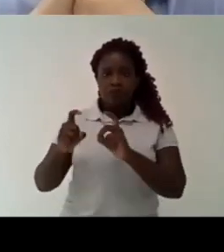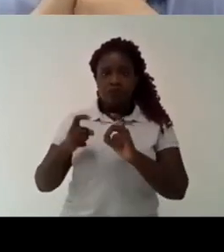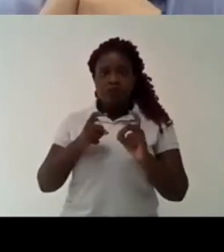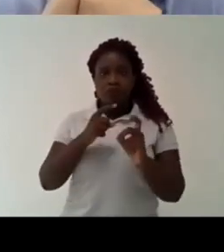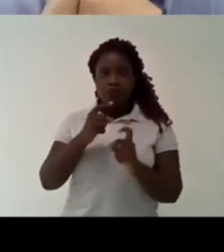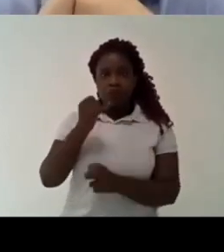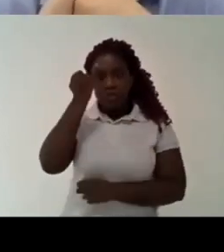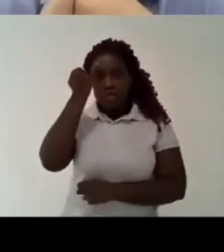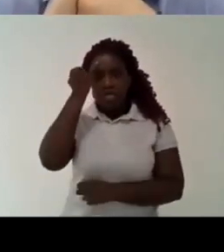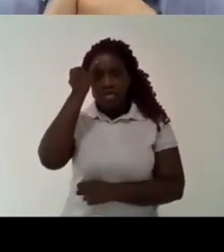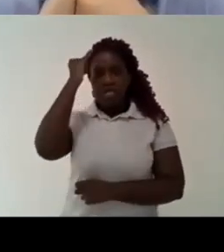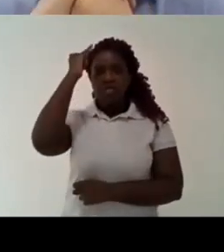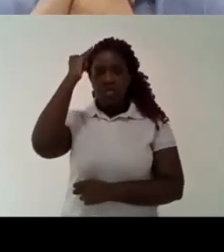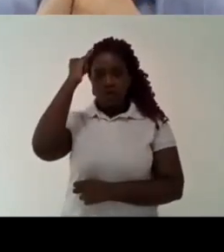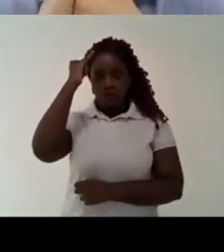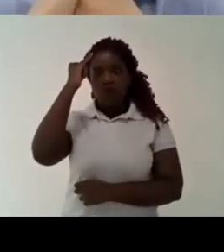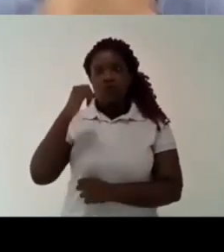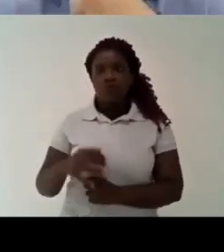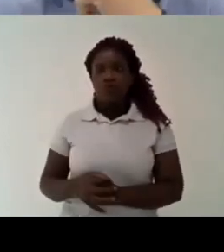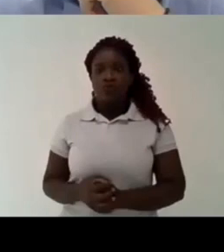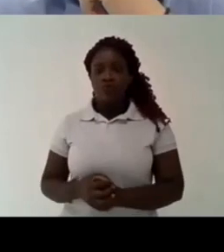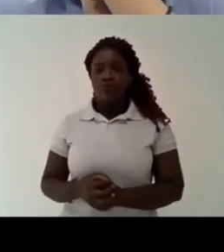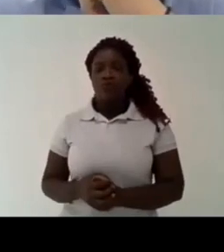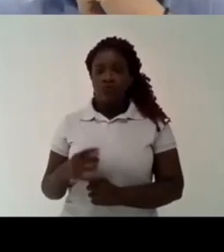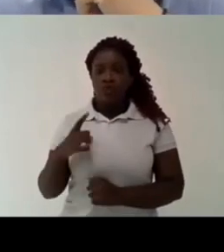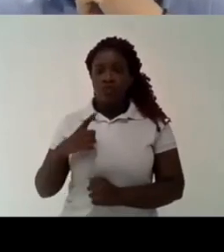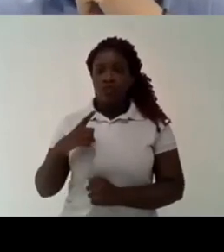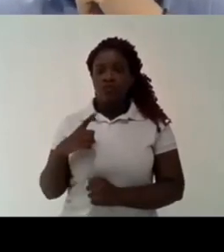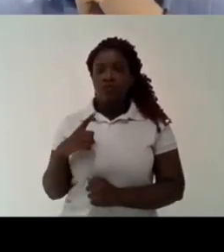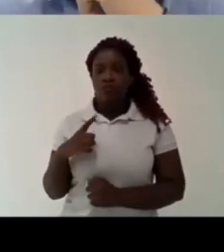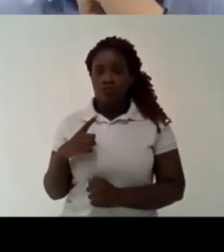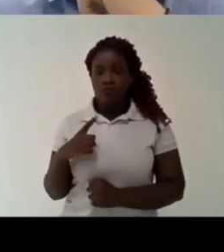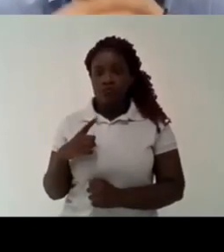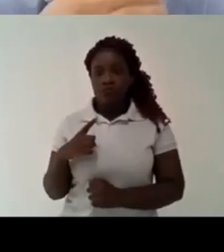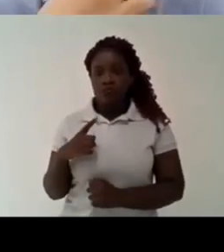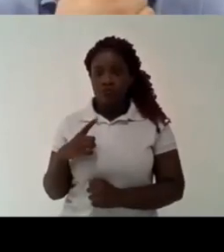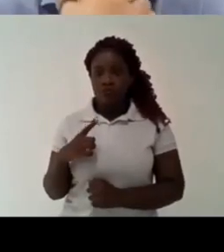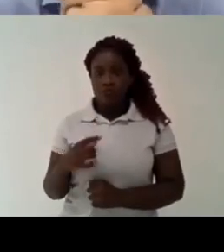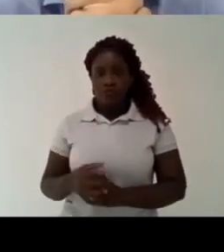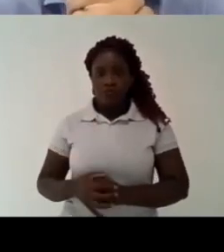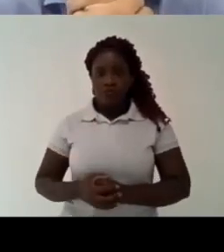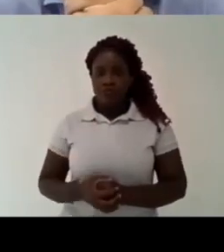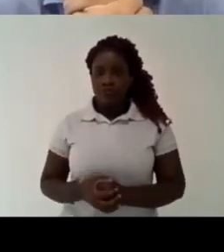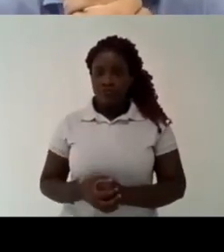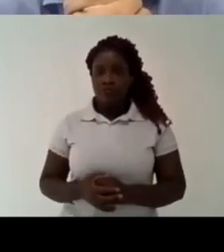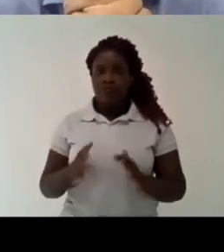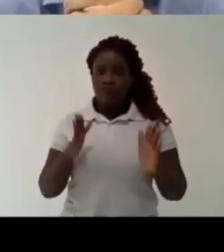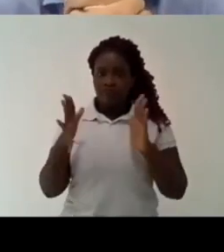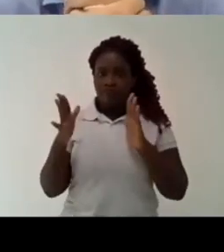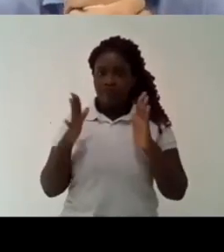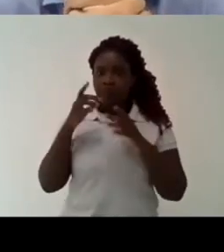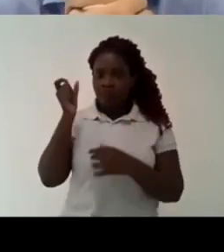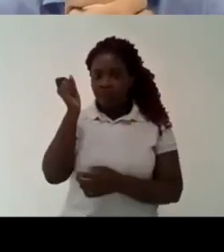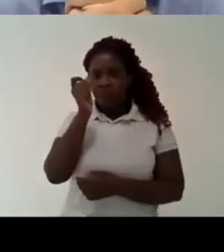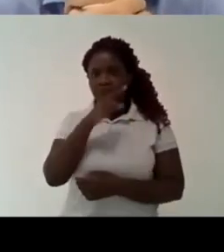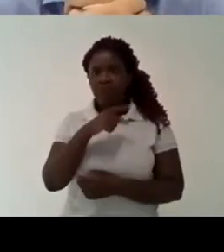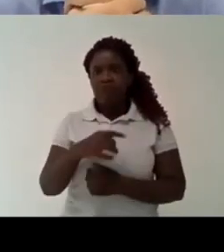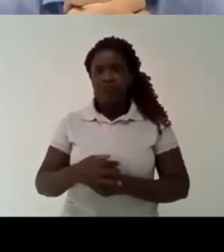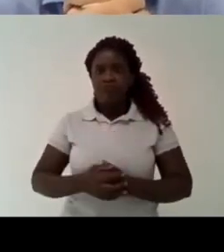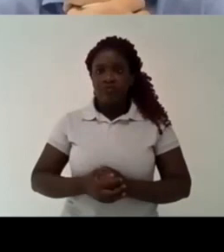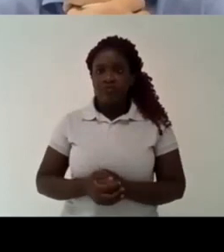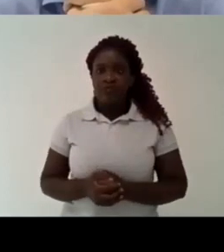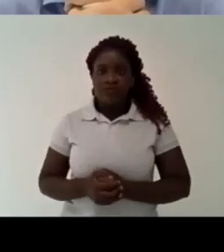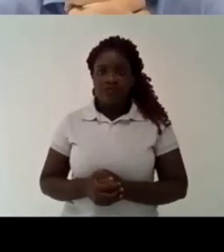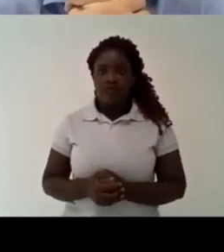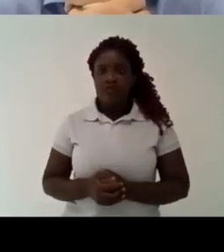technology so they have this ideological uh discourse that creates